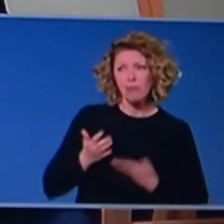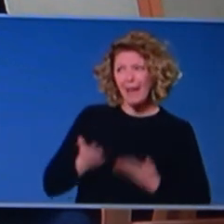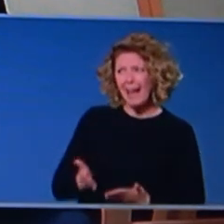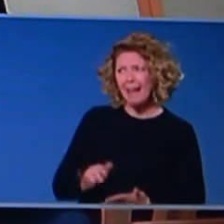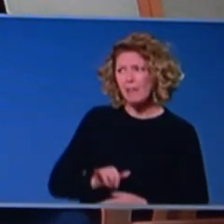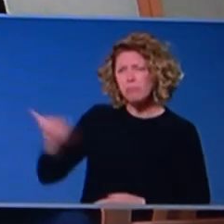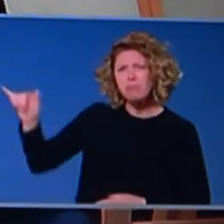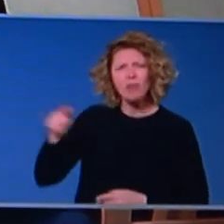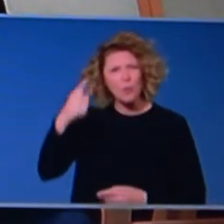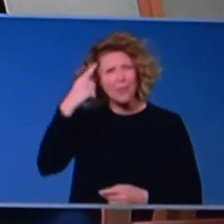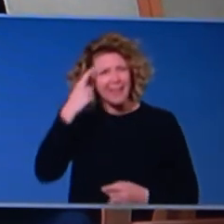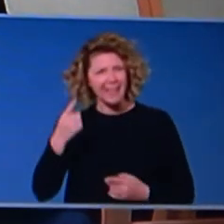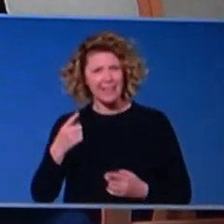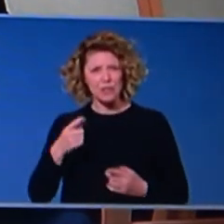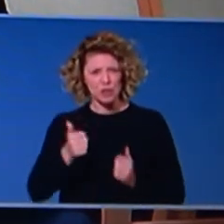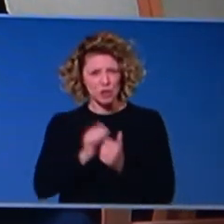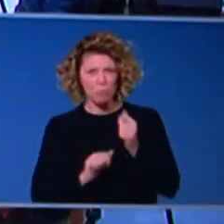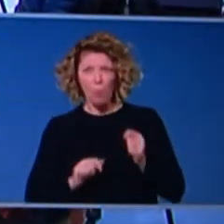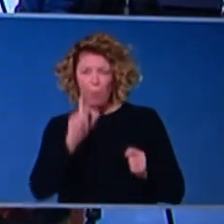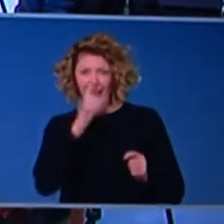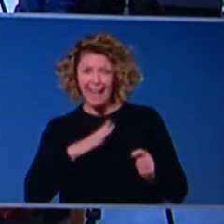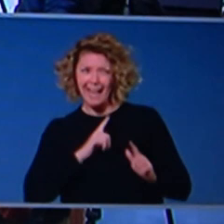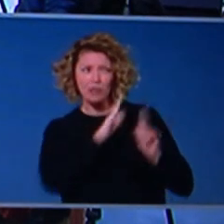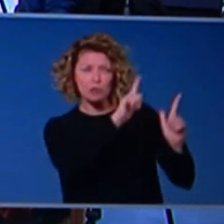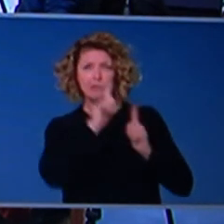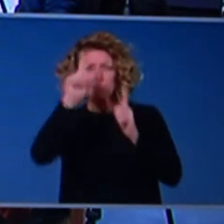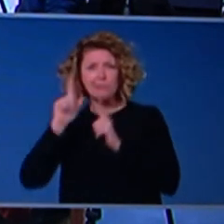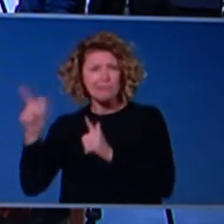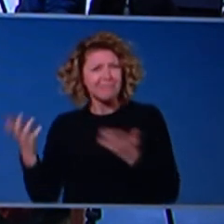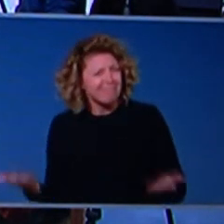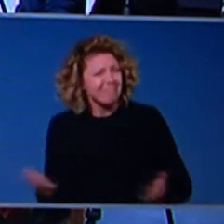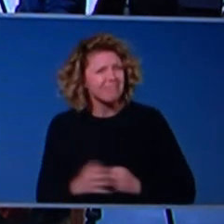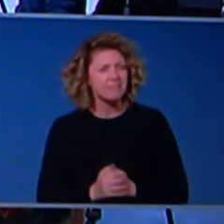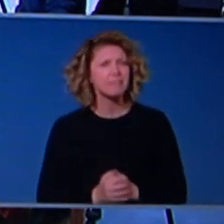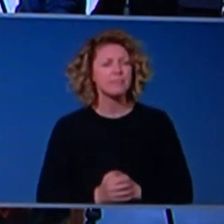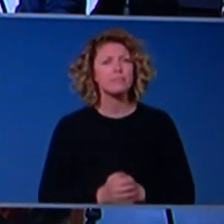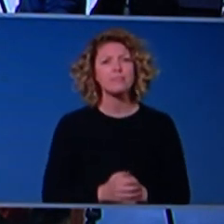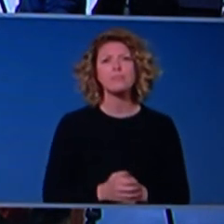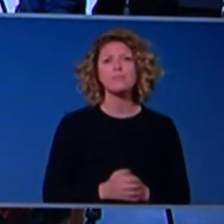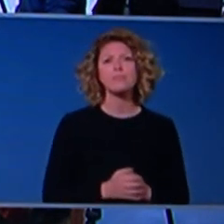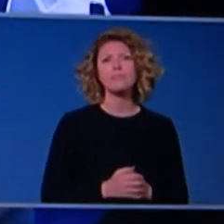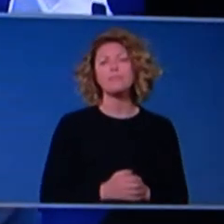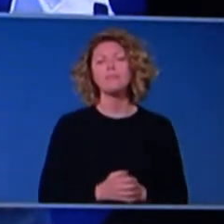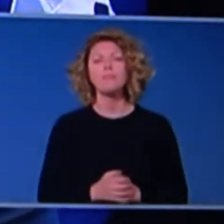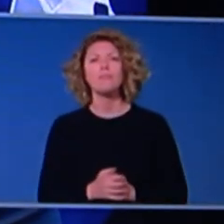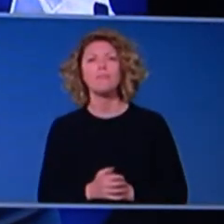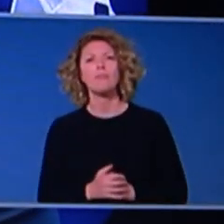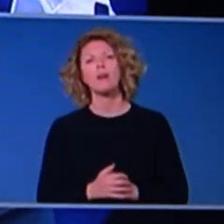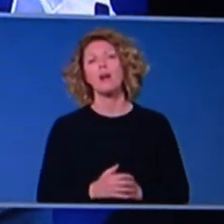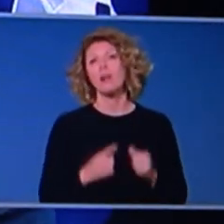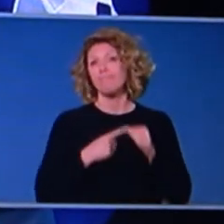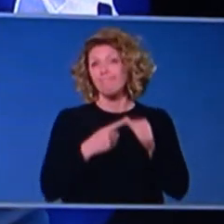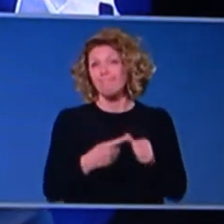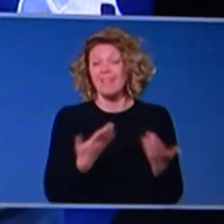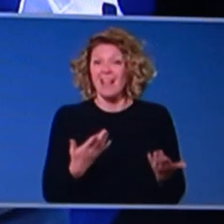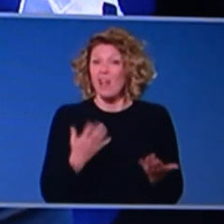Take us into that. Mr. let me deal with that one. mean, they are exercising their, um, authority as is extended to them under